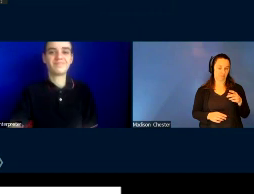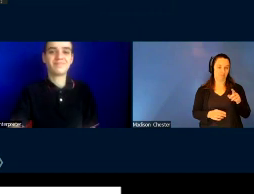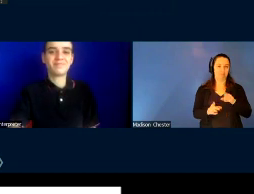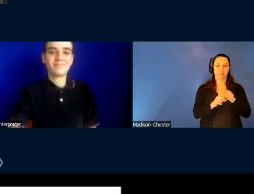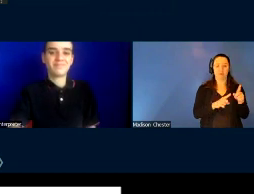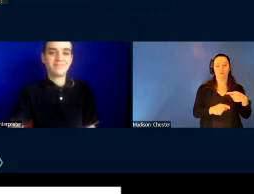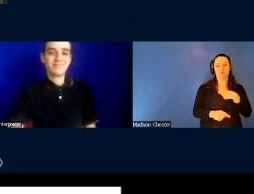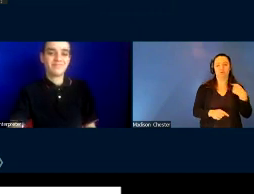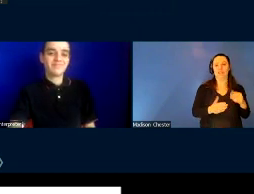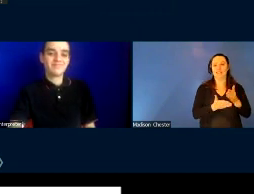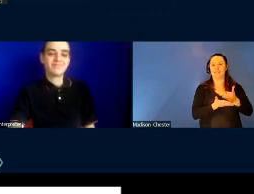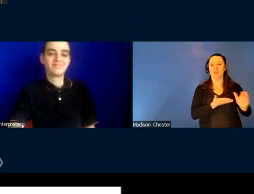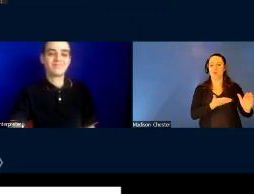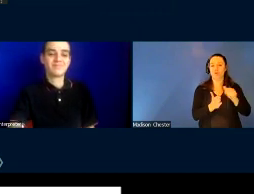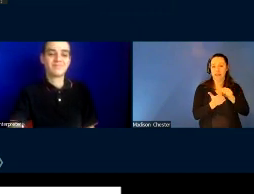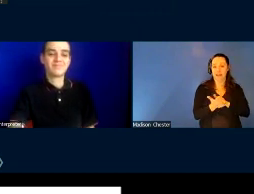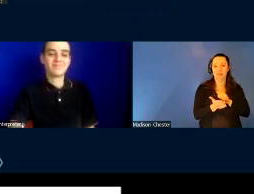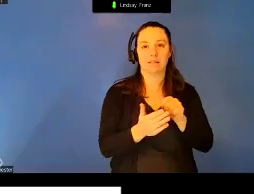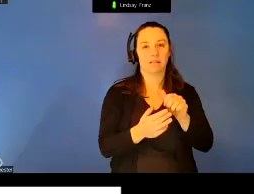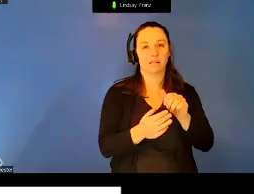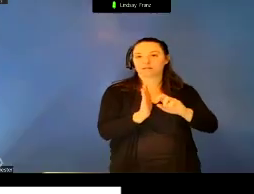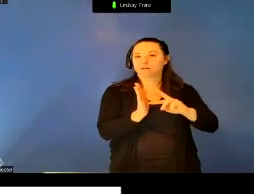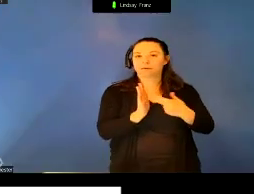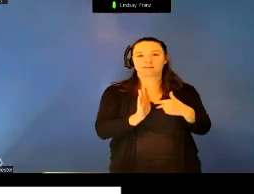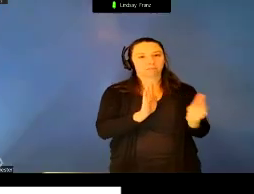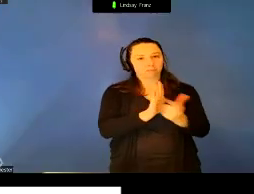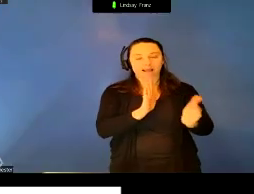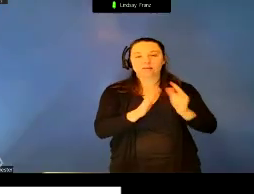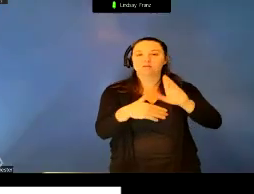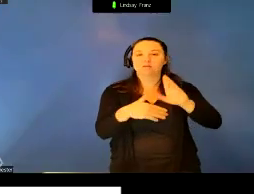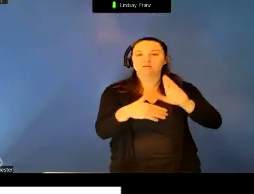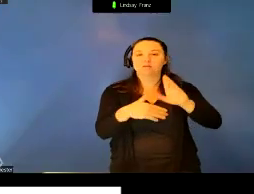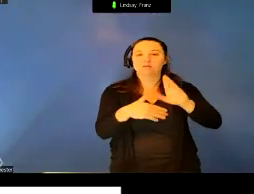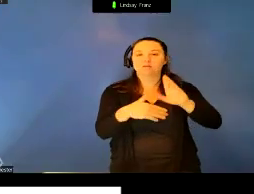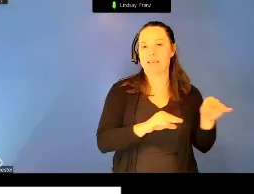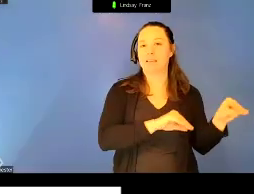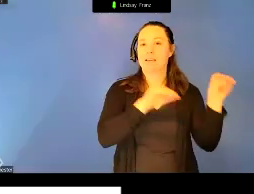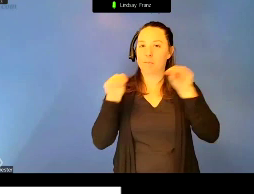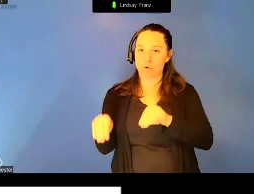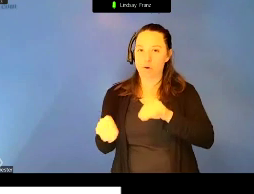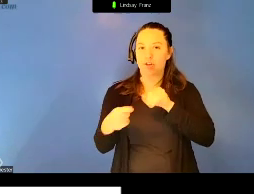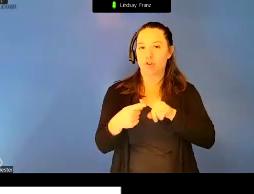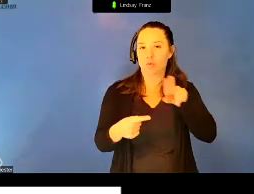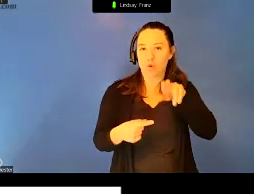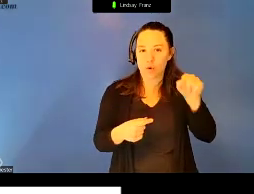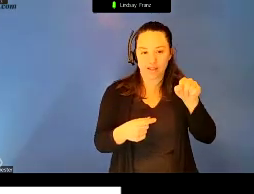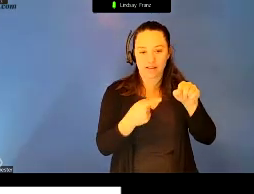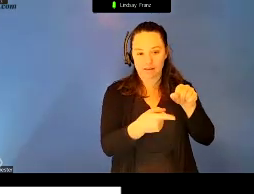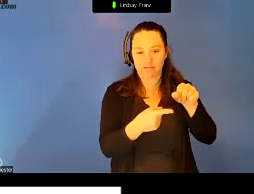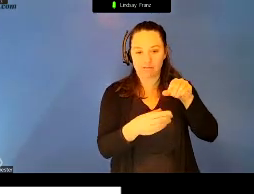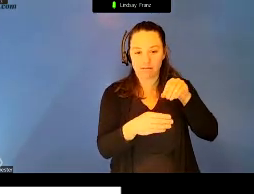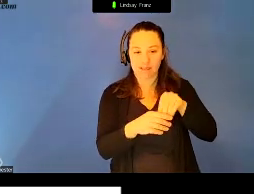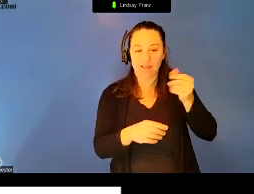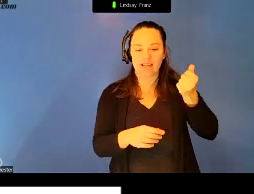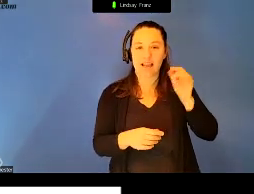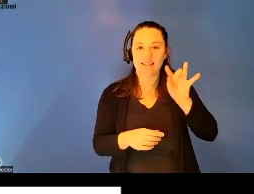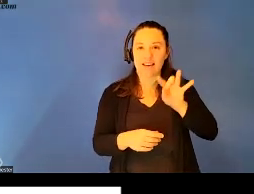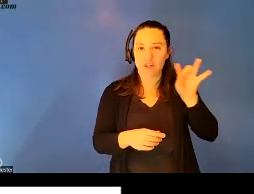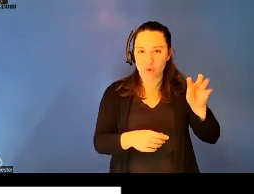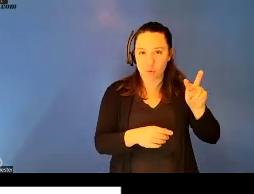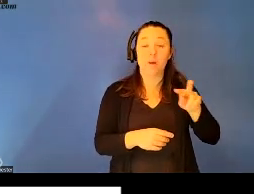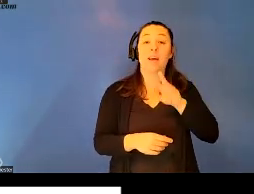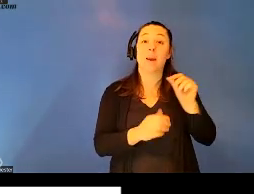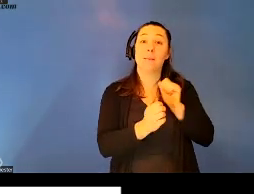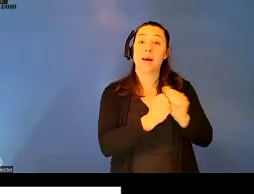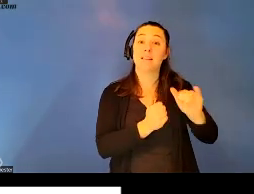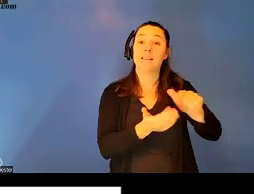to the United States in 1882. And these laws, the passage of these laws contributed to